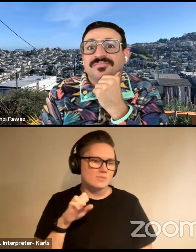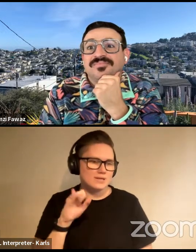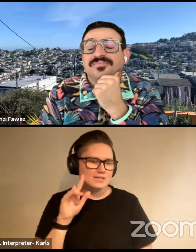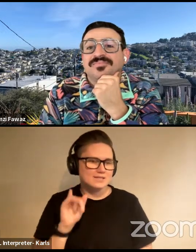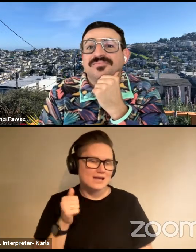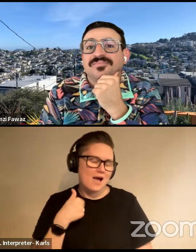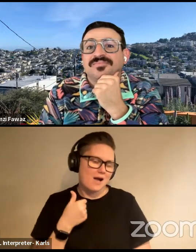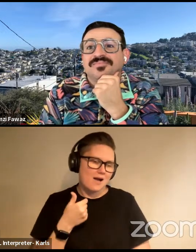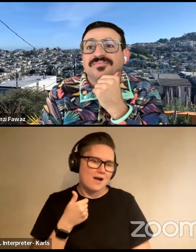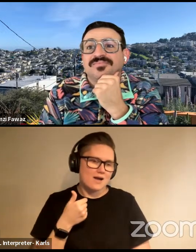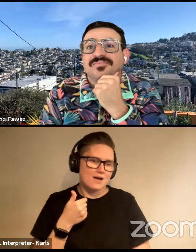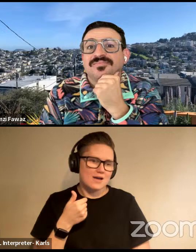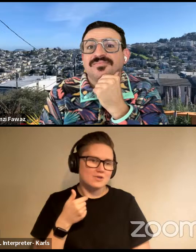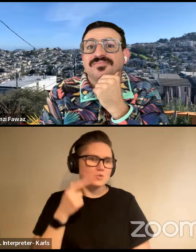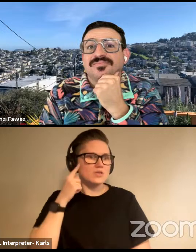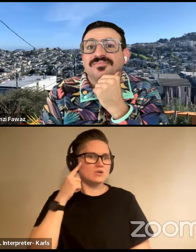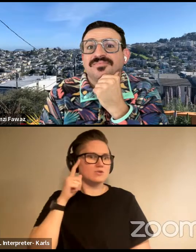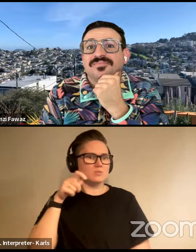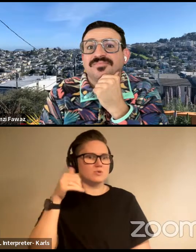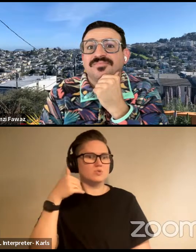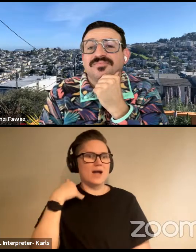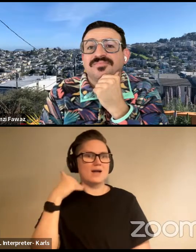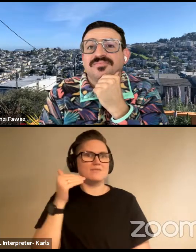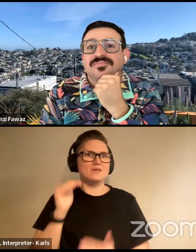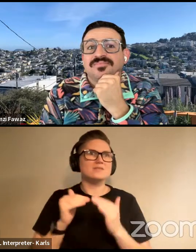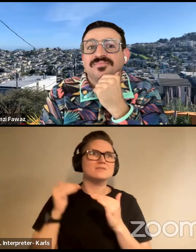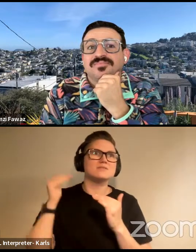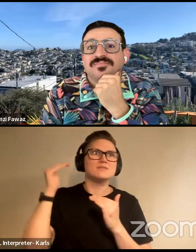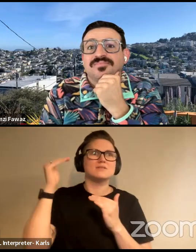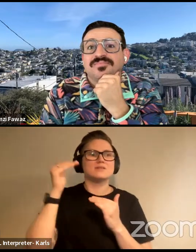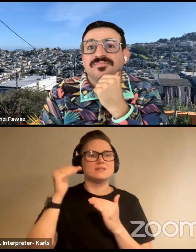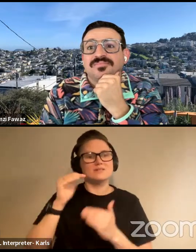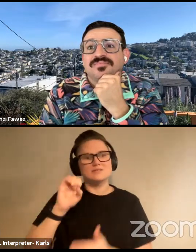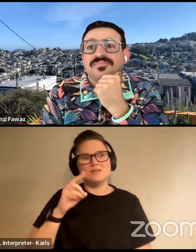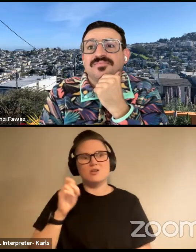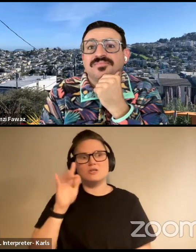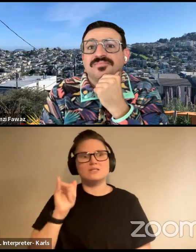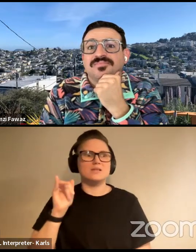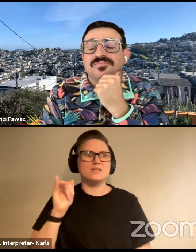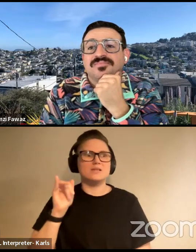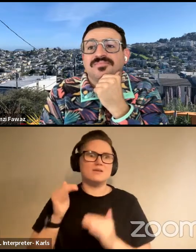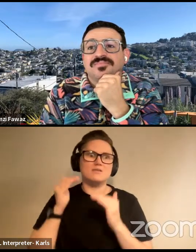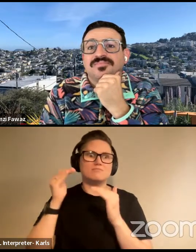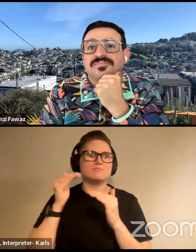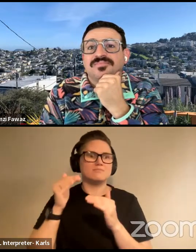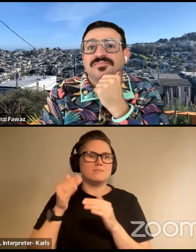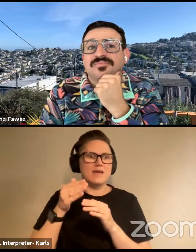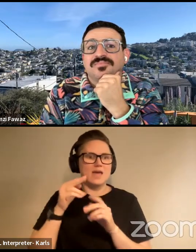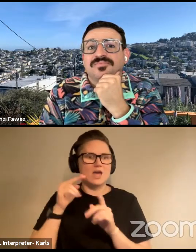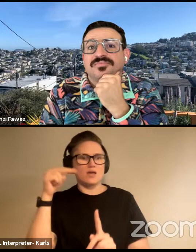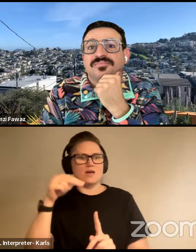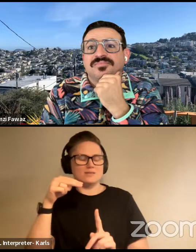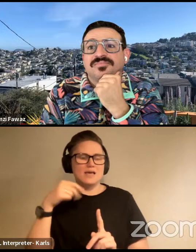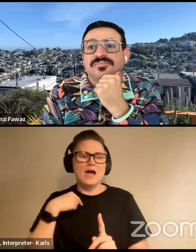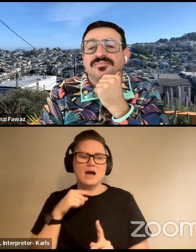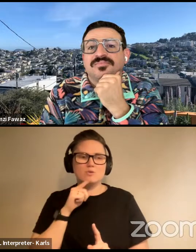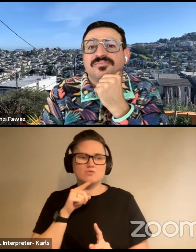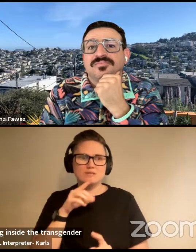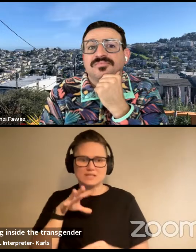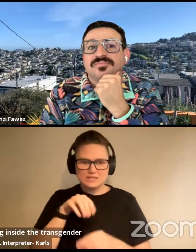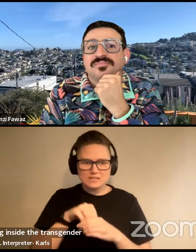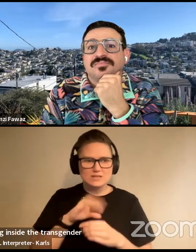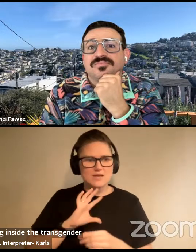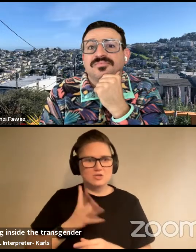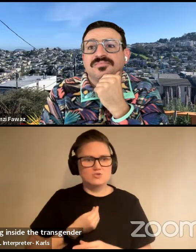you know, you think you're supposed to be coming from these kind of scholarly areas and thinking about this or that. I was sort of coming from being inside the transgender rights movement,